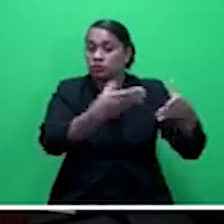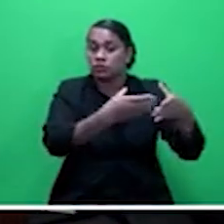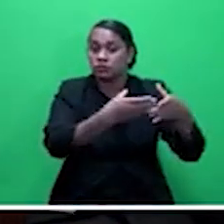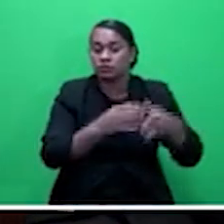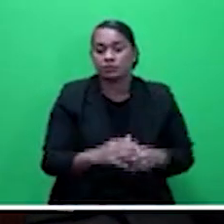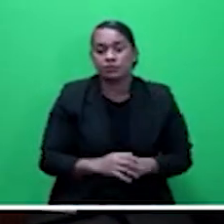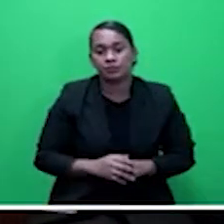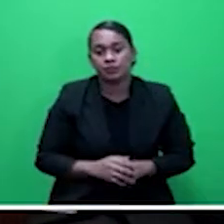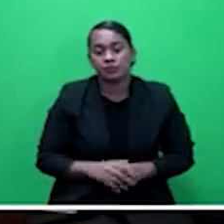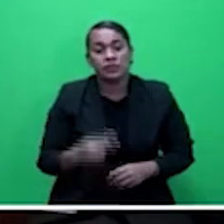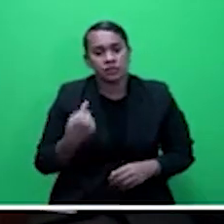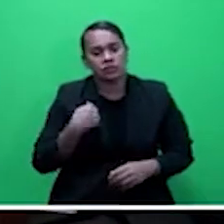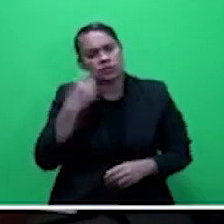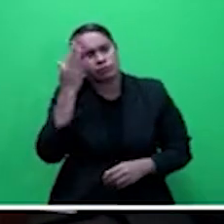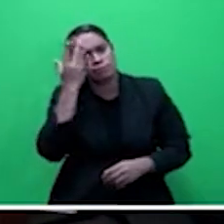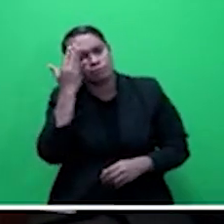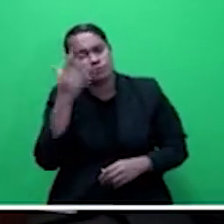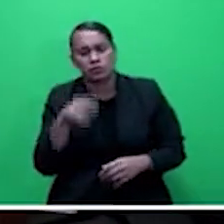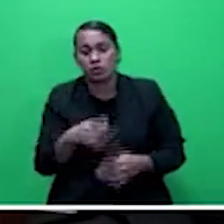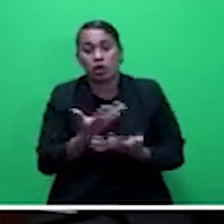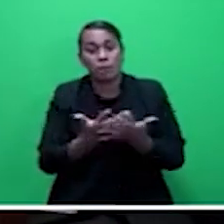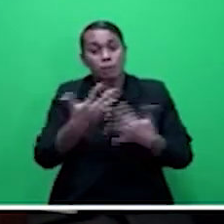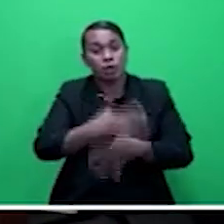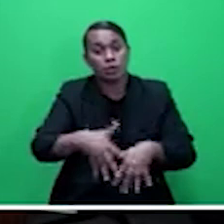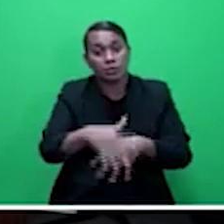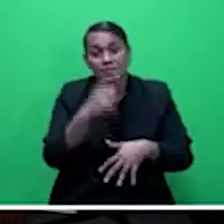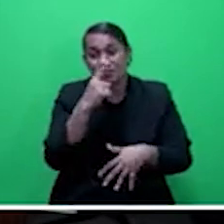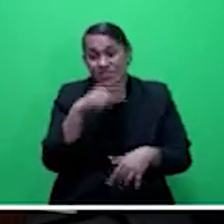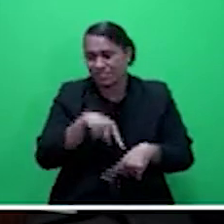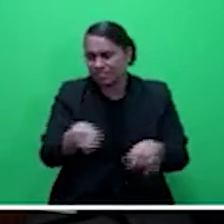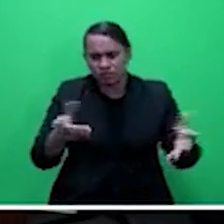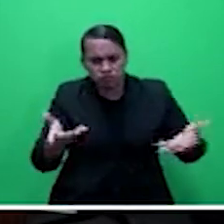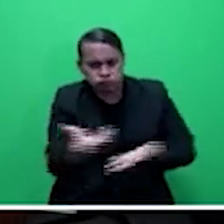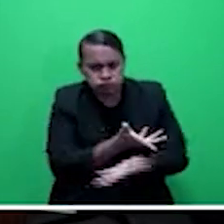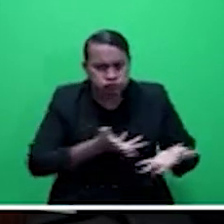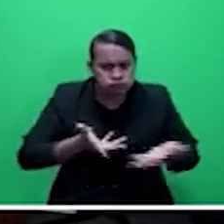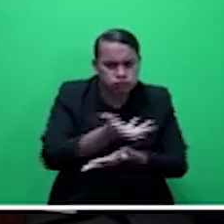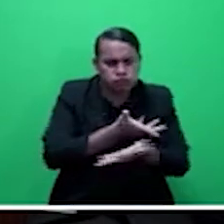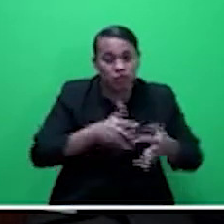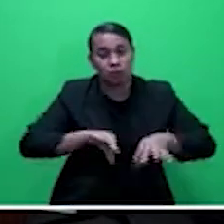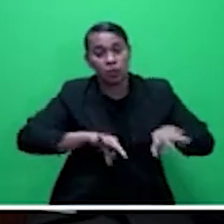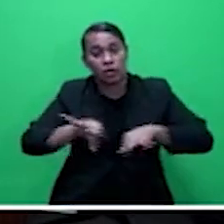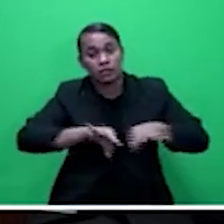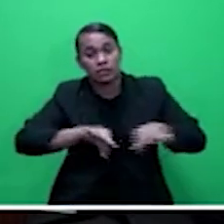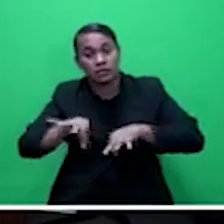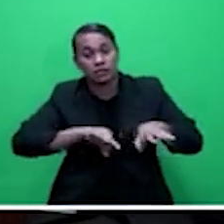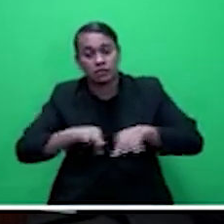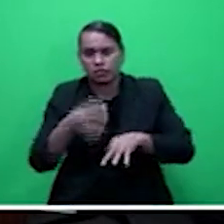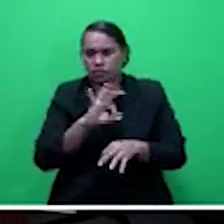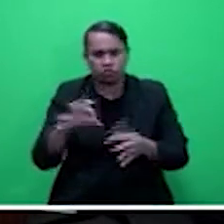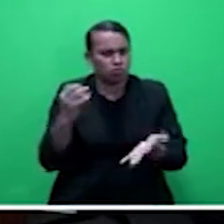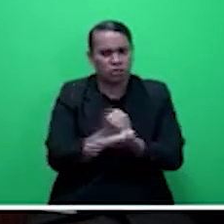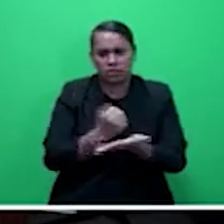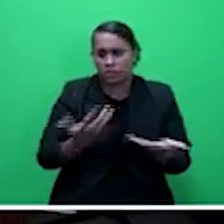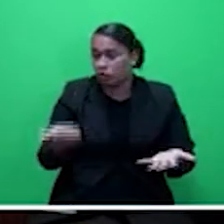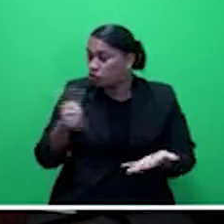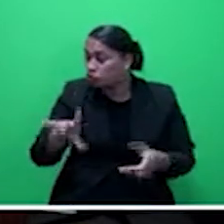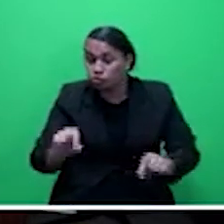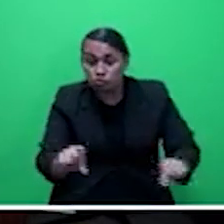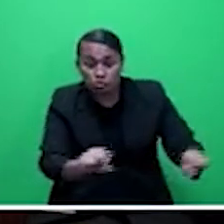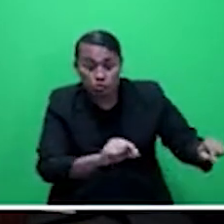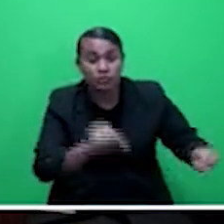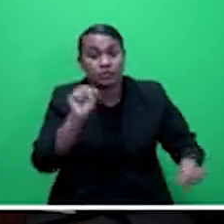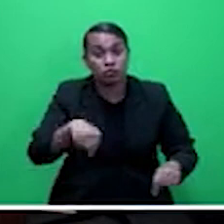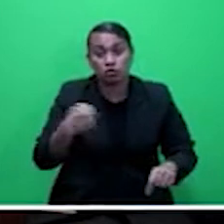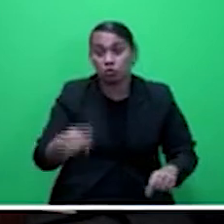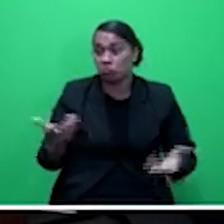public consultations that is being planned or I'm not sure whether it's already been done, Mr